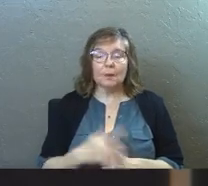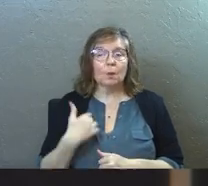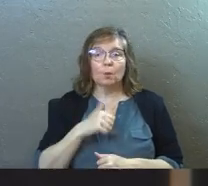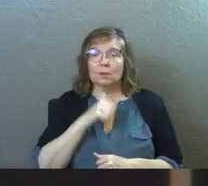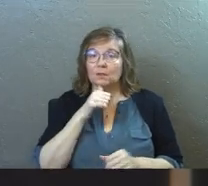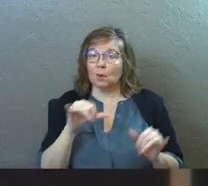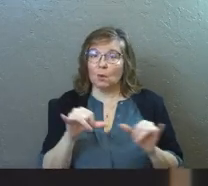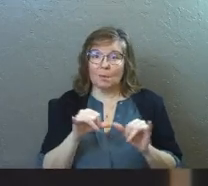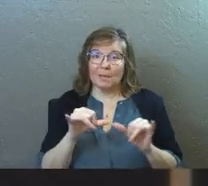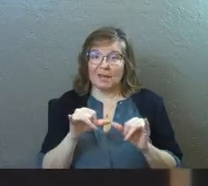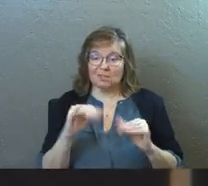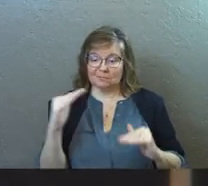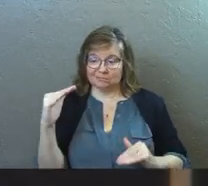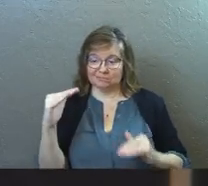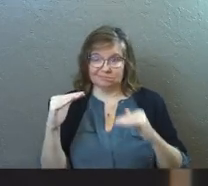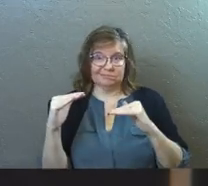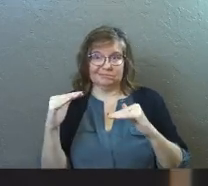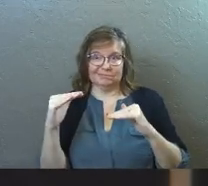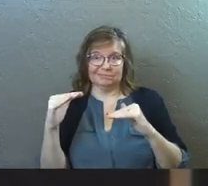we don't measure up. Yes.